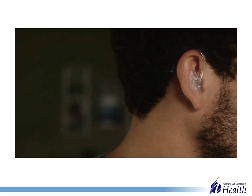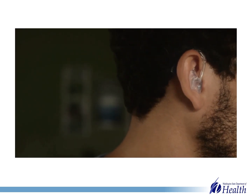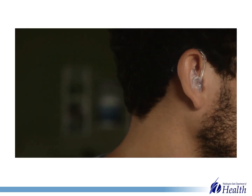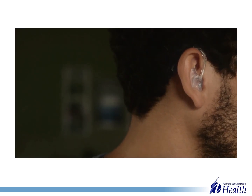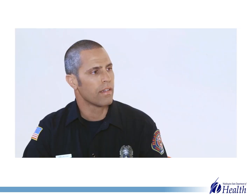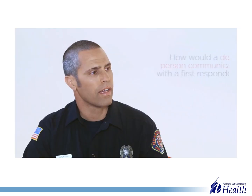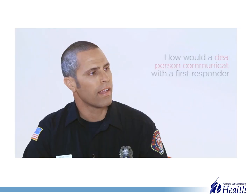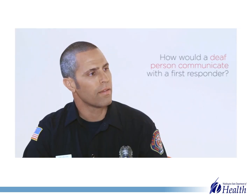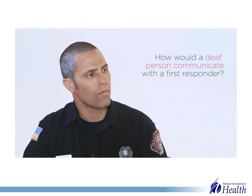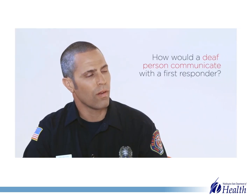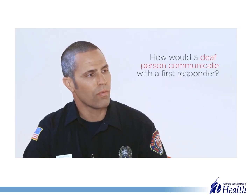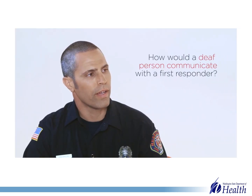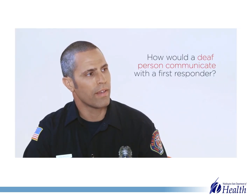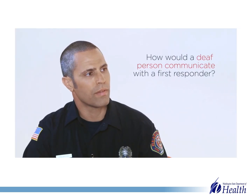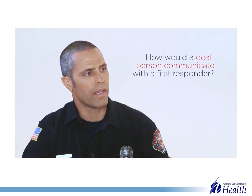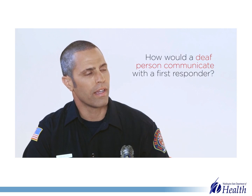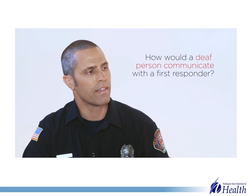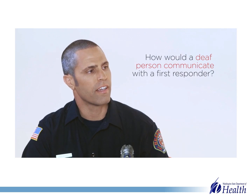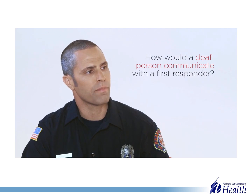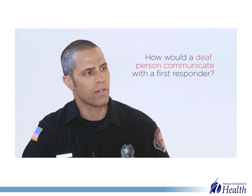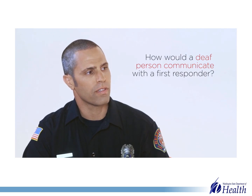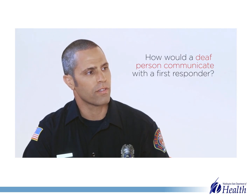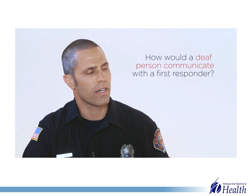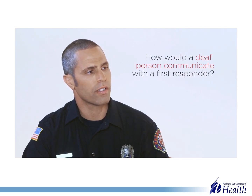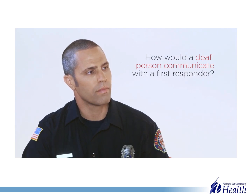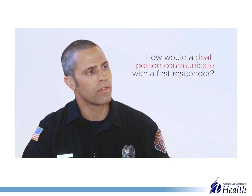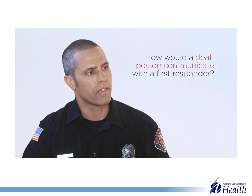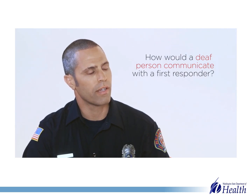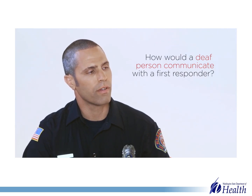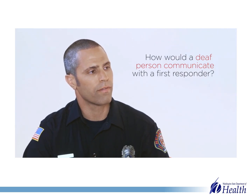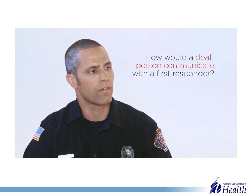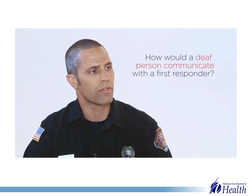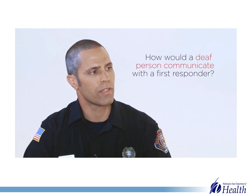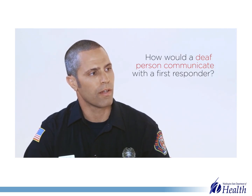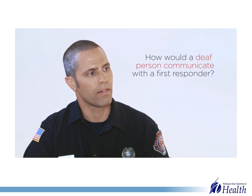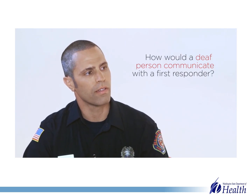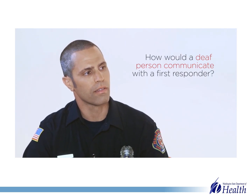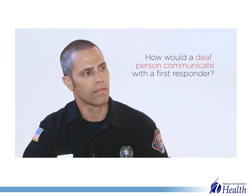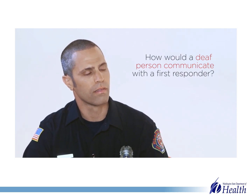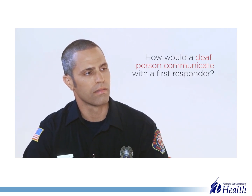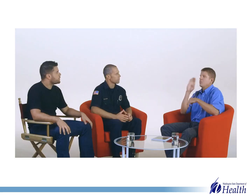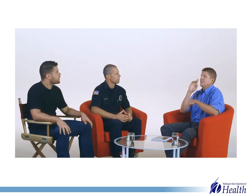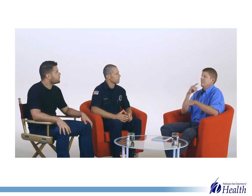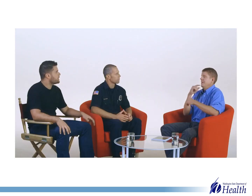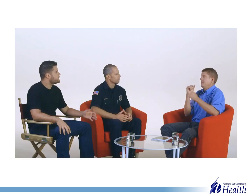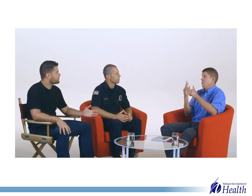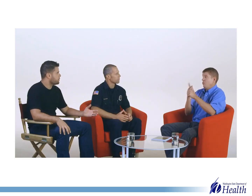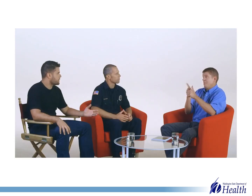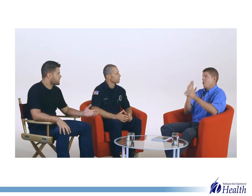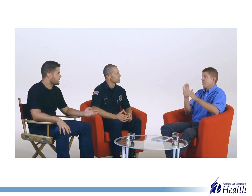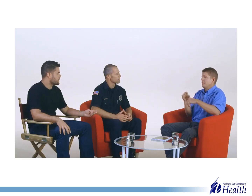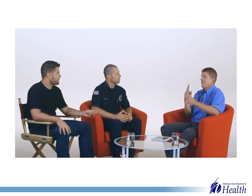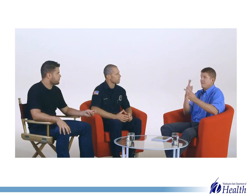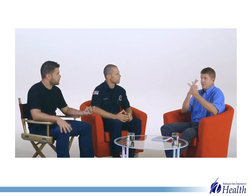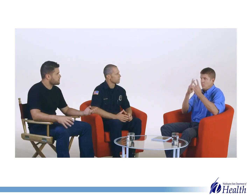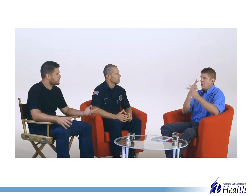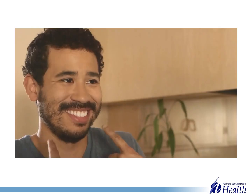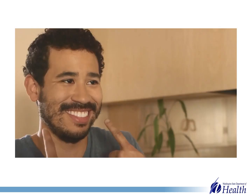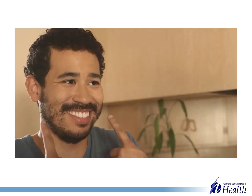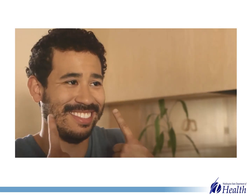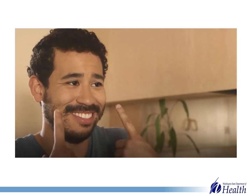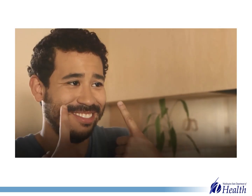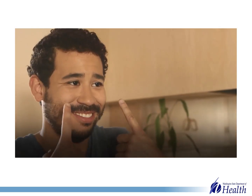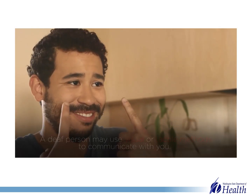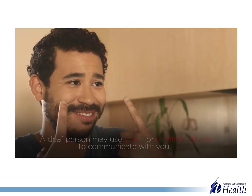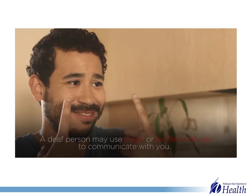device. Alan, what ways may a deaf person try to communicate with a first responder? There are many different methods that a deaf person